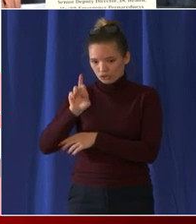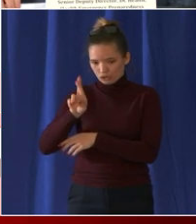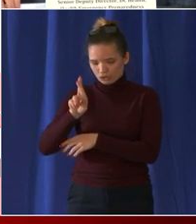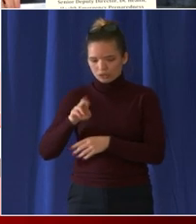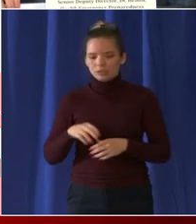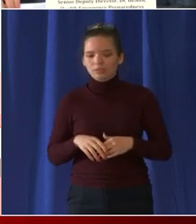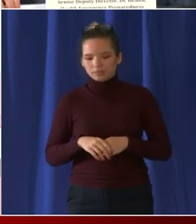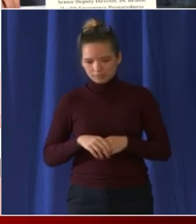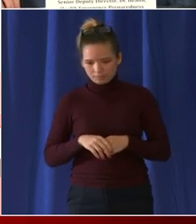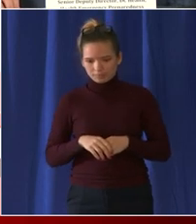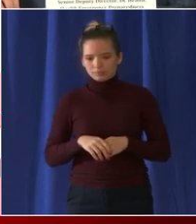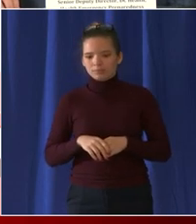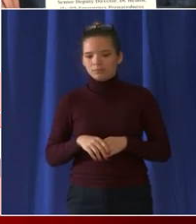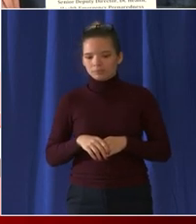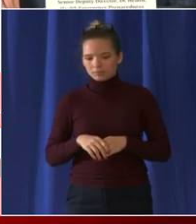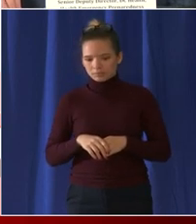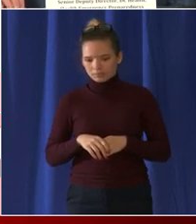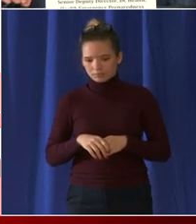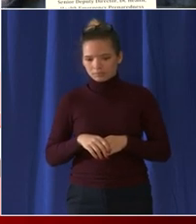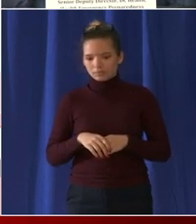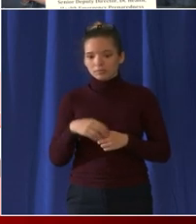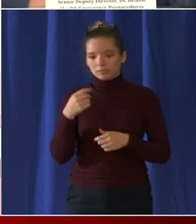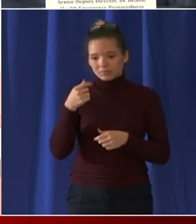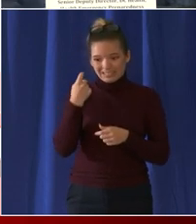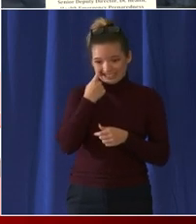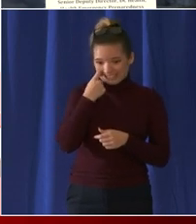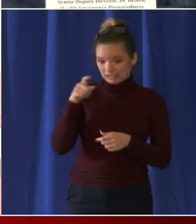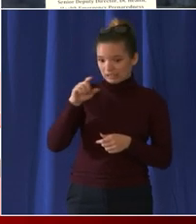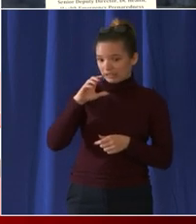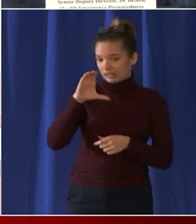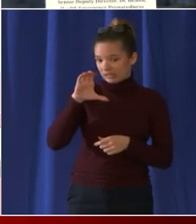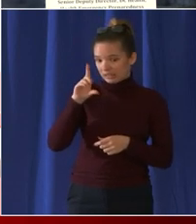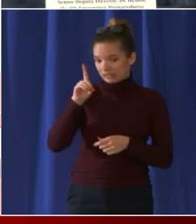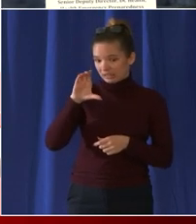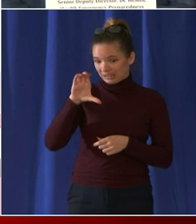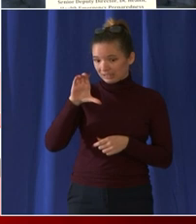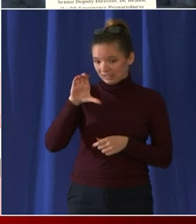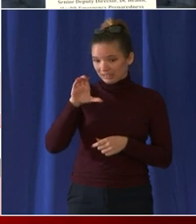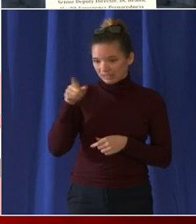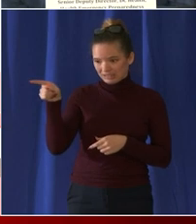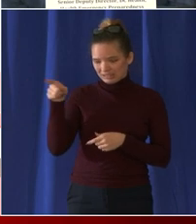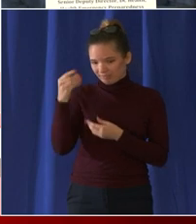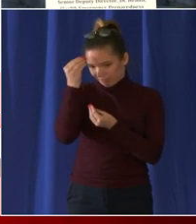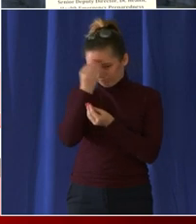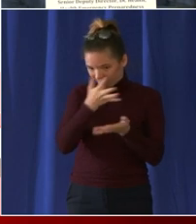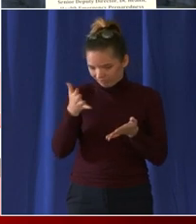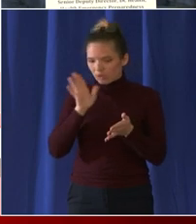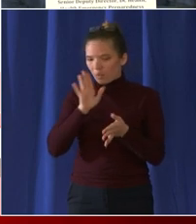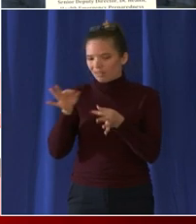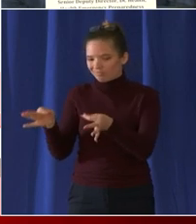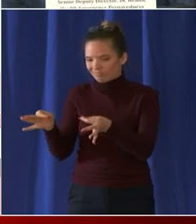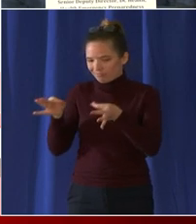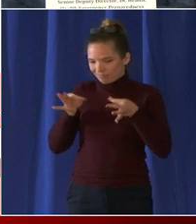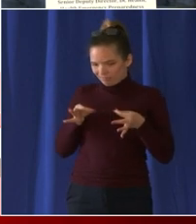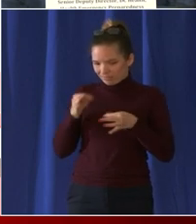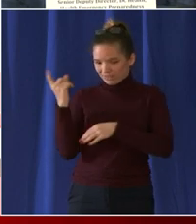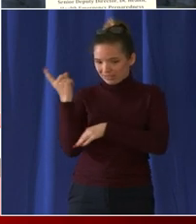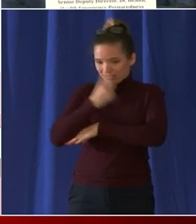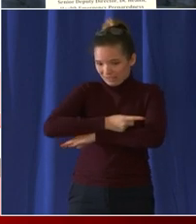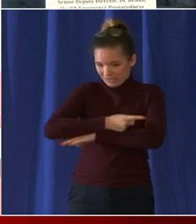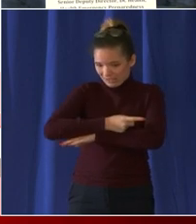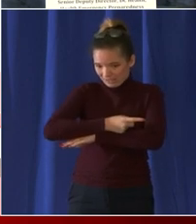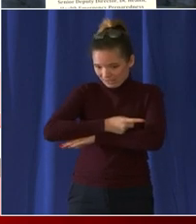to move up the date you are eligible for Pfizer boosters only to move that up to individuals who